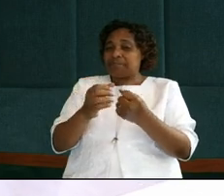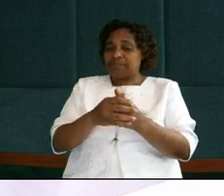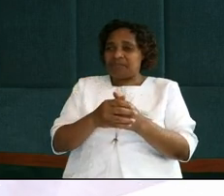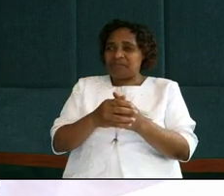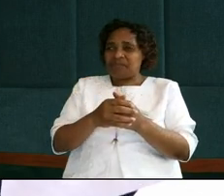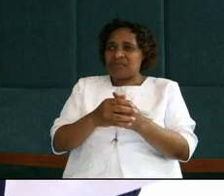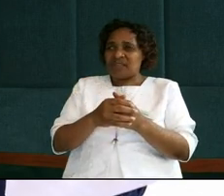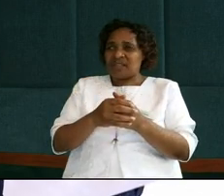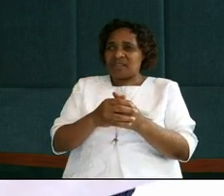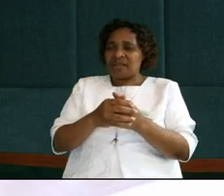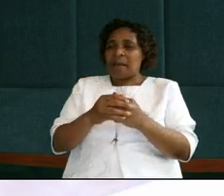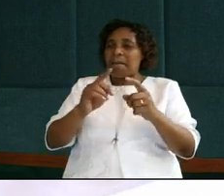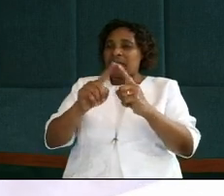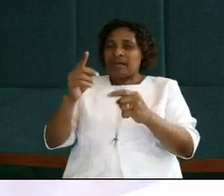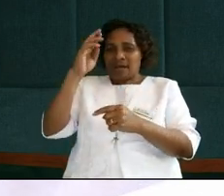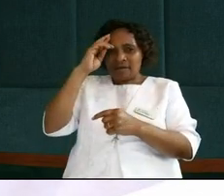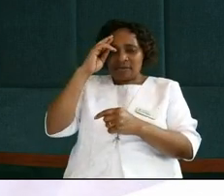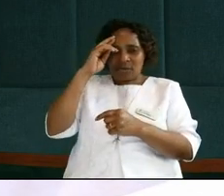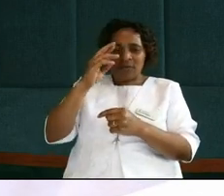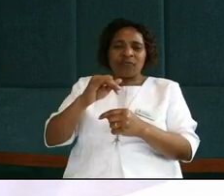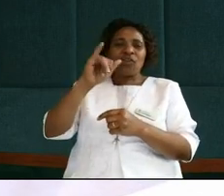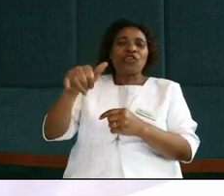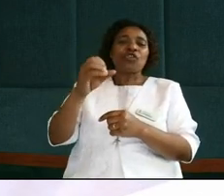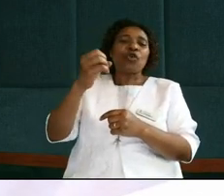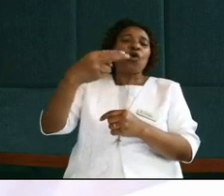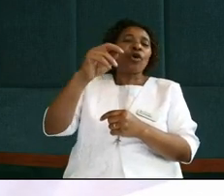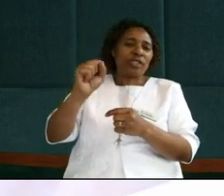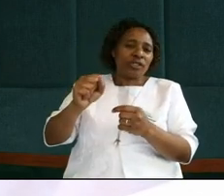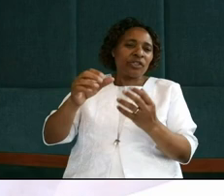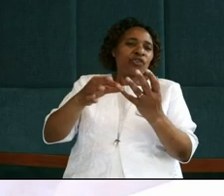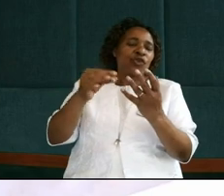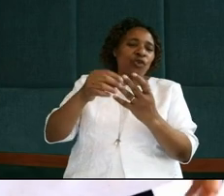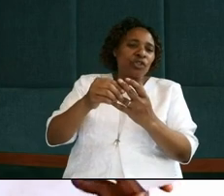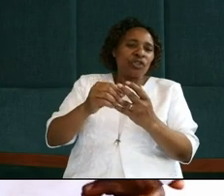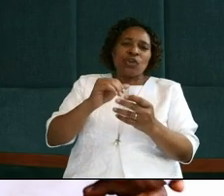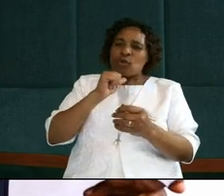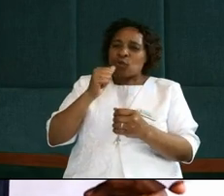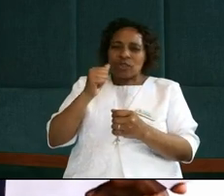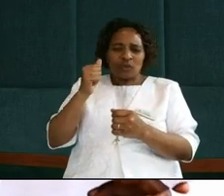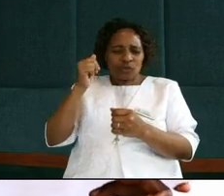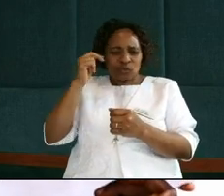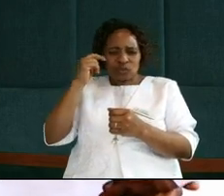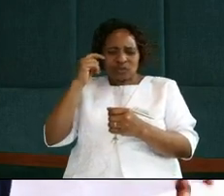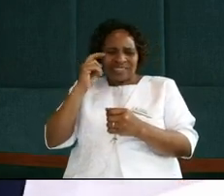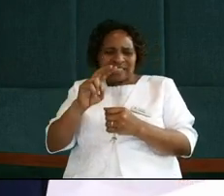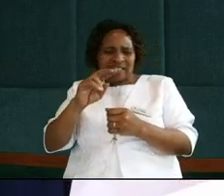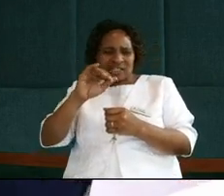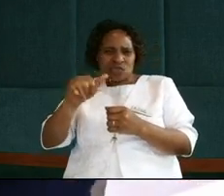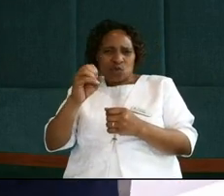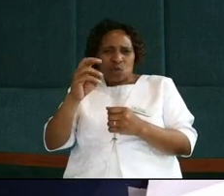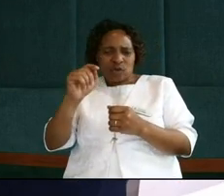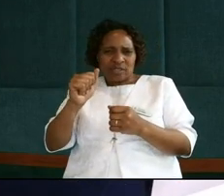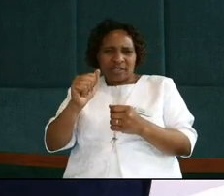But for some reason, John chose not to mind about Judas. He chose to mind